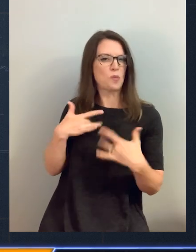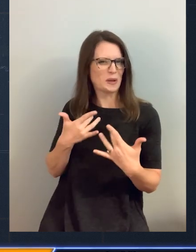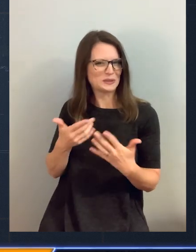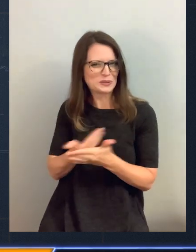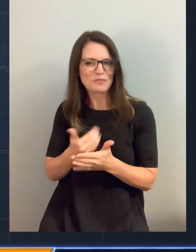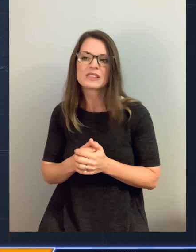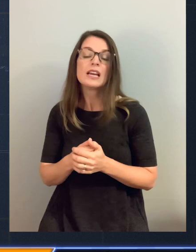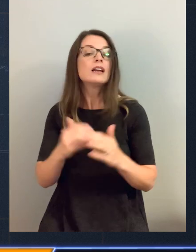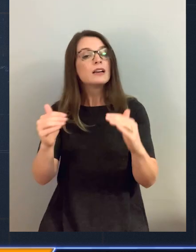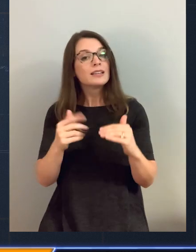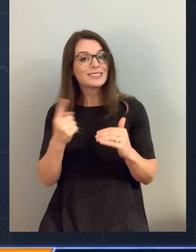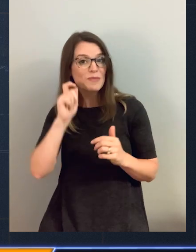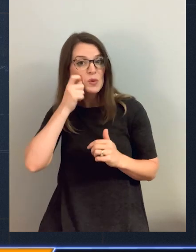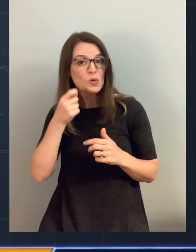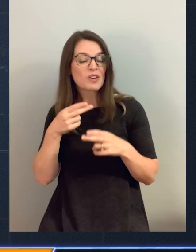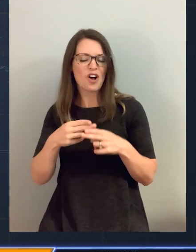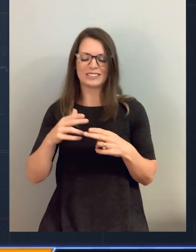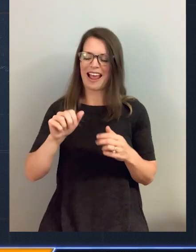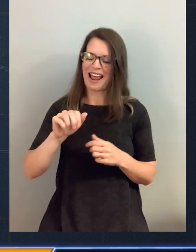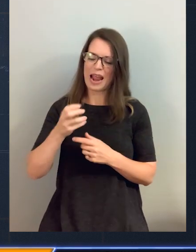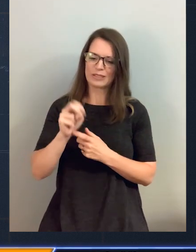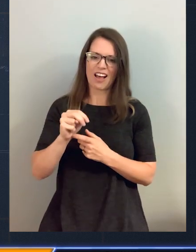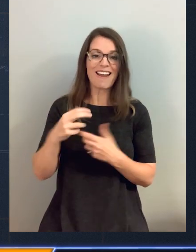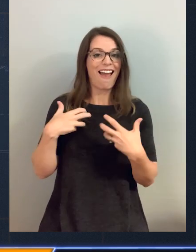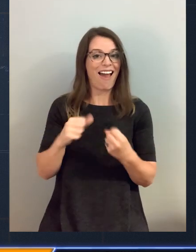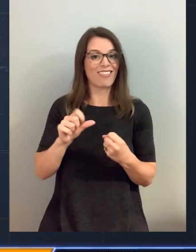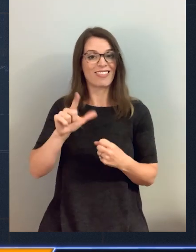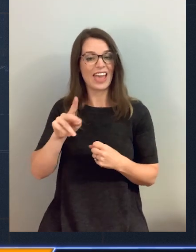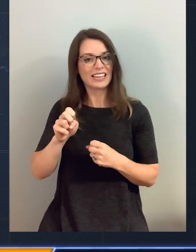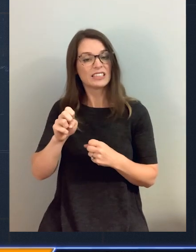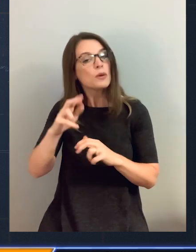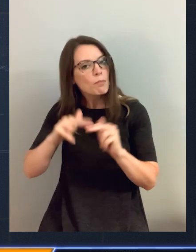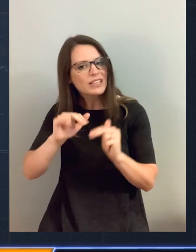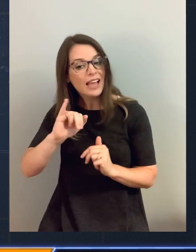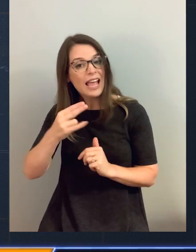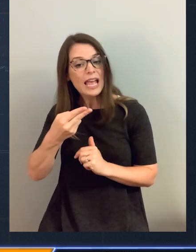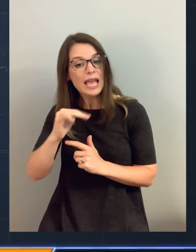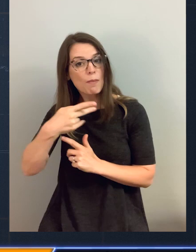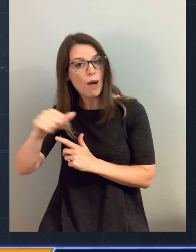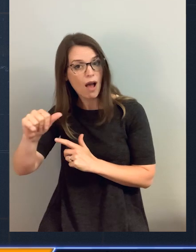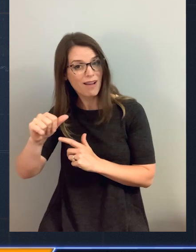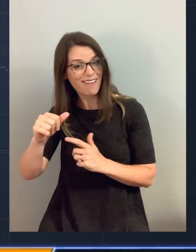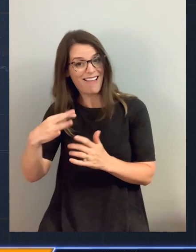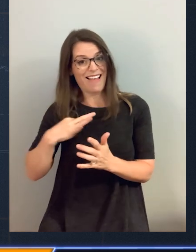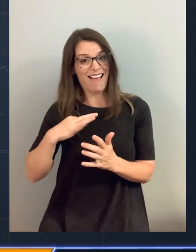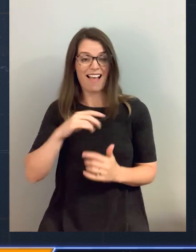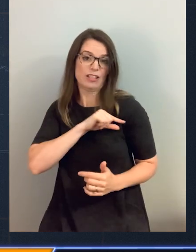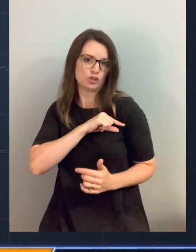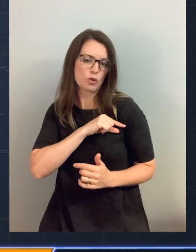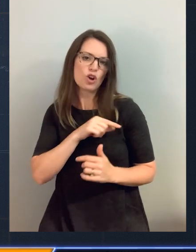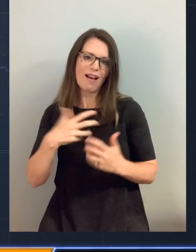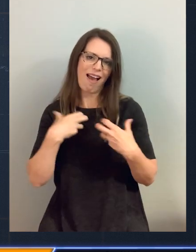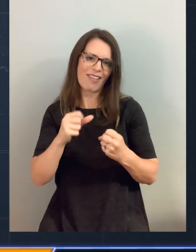really, really cool, something called Amazon HealthLake. This lets you build a HIPAA-eligible data lake designed specifically for